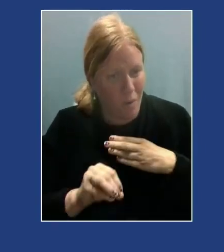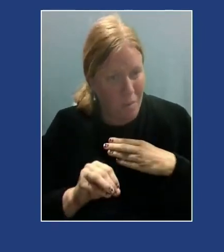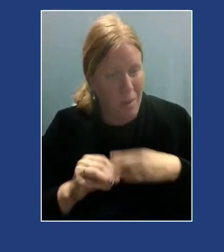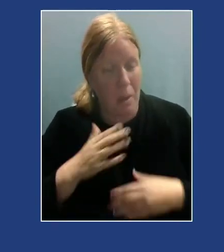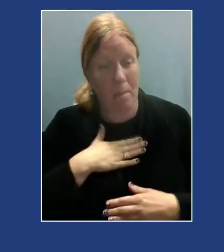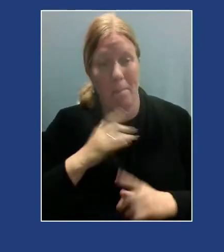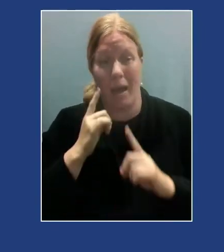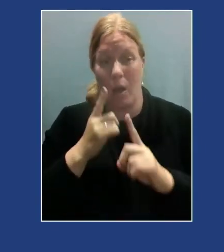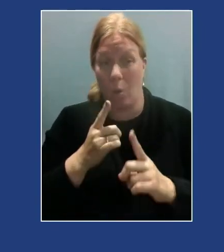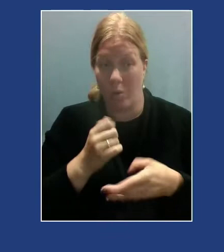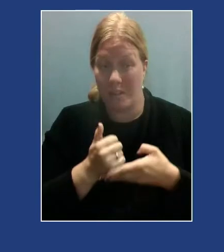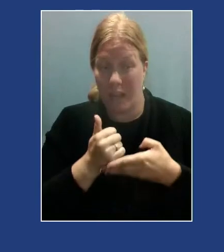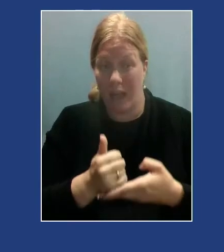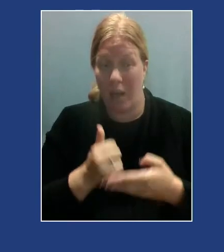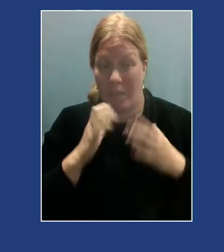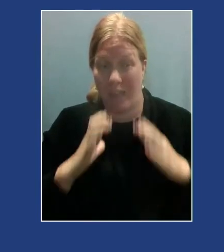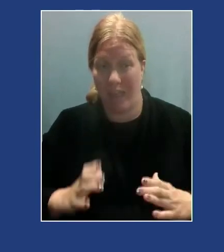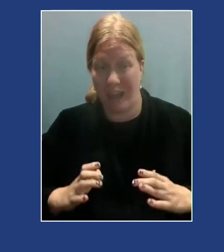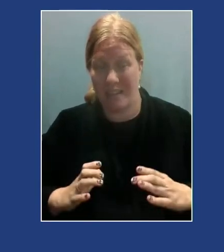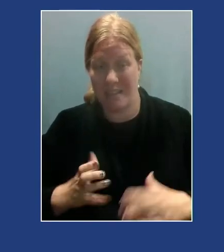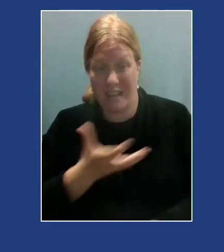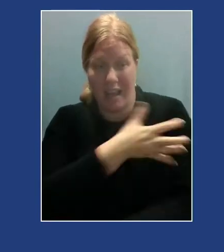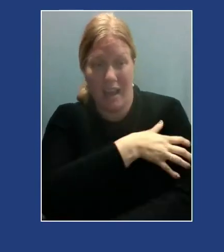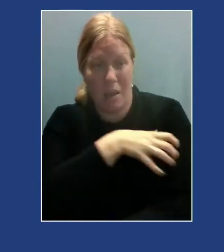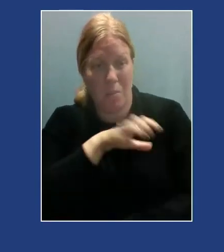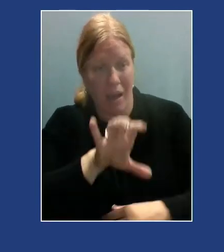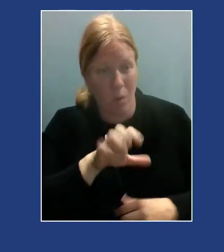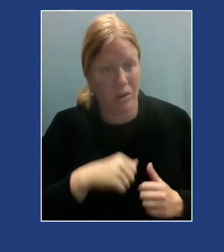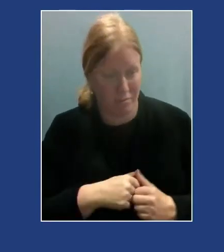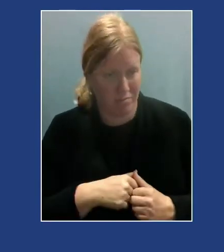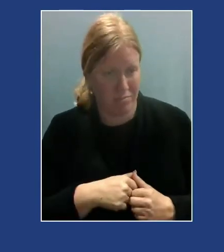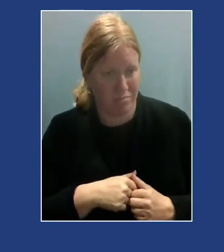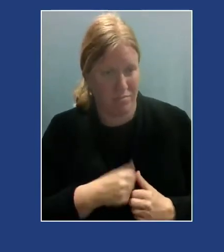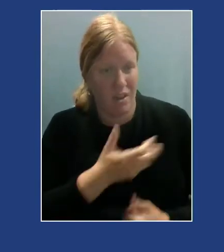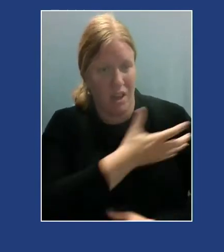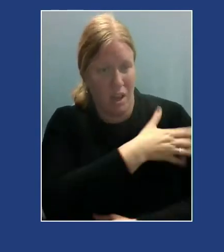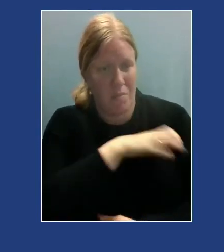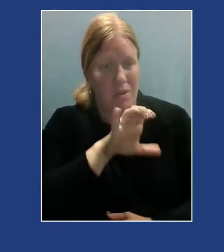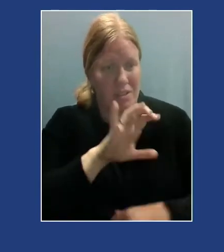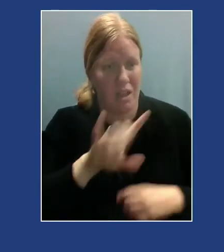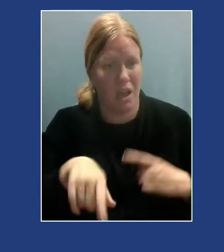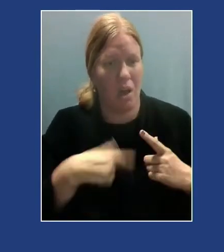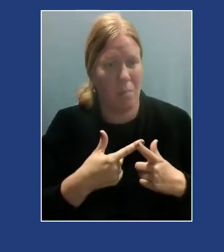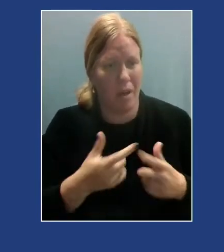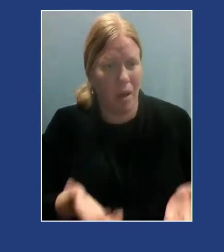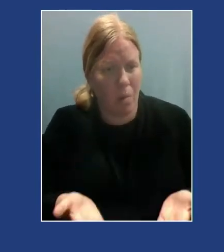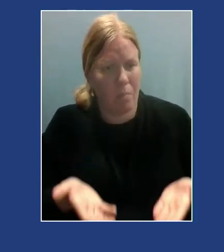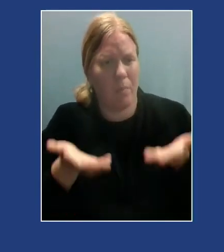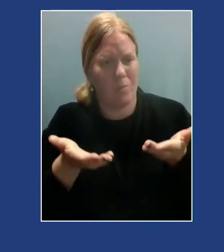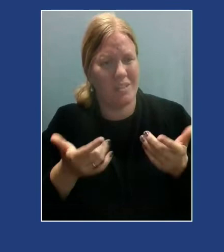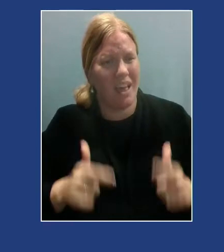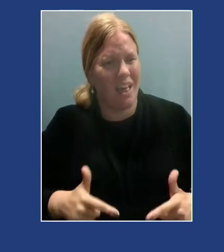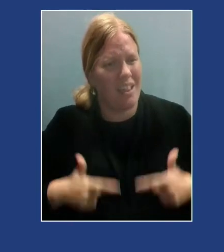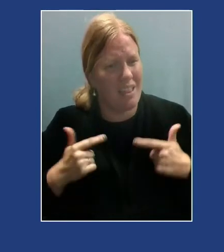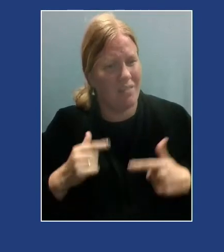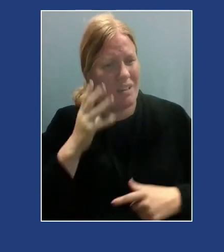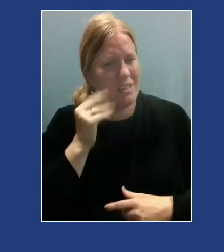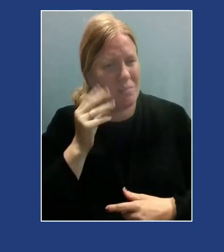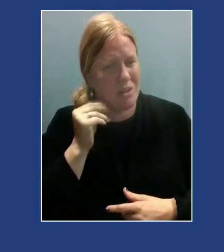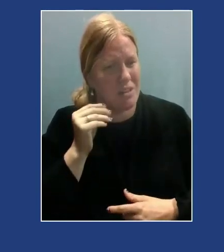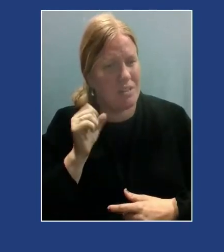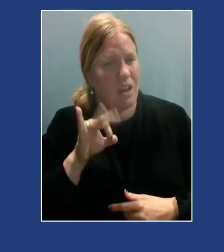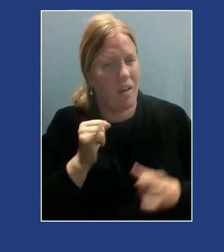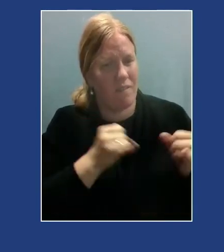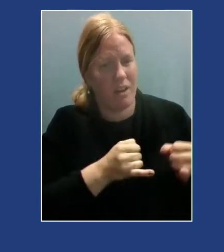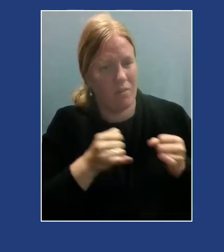empowered. And empowerment is about boosting the lived experience of individuals who differ